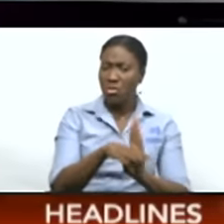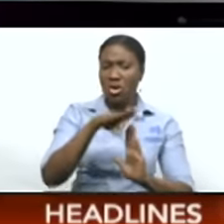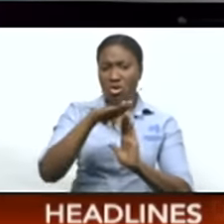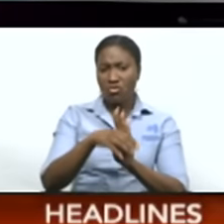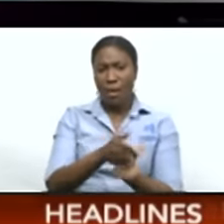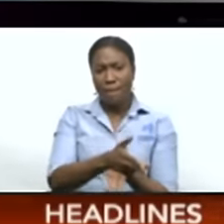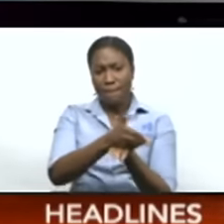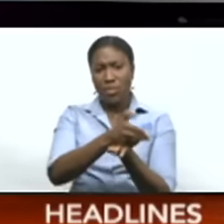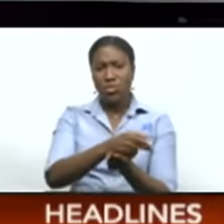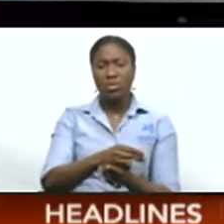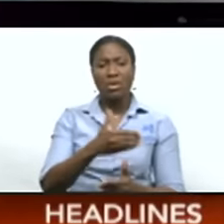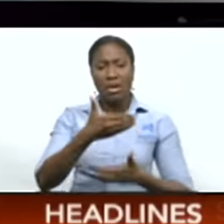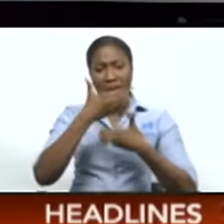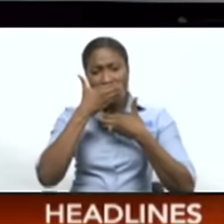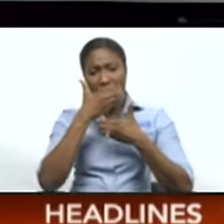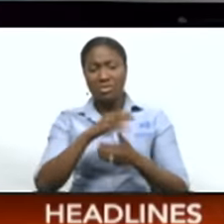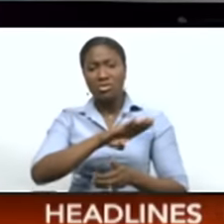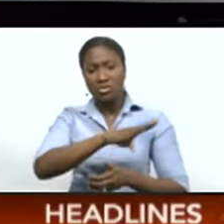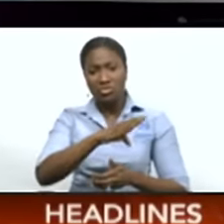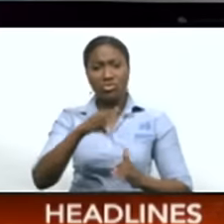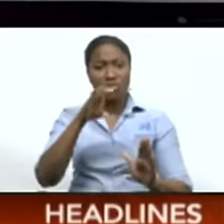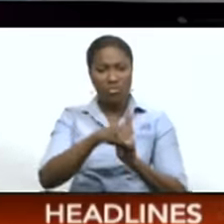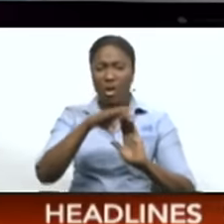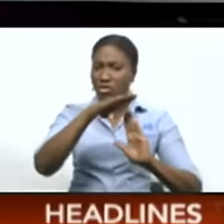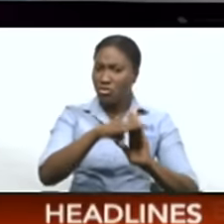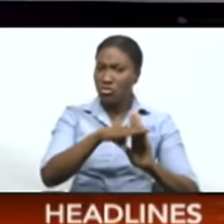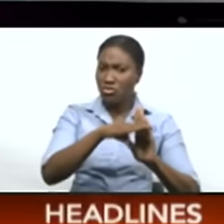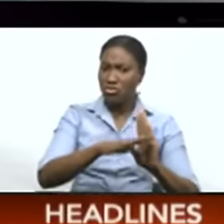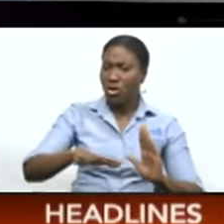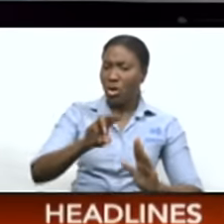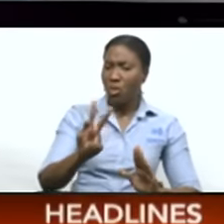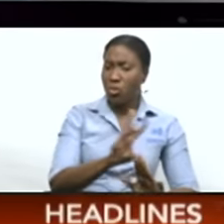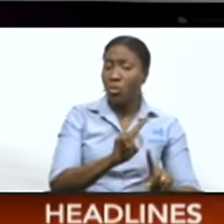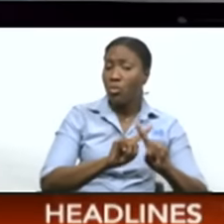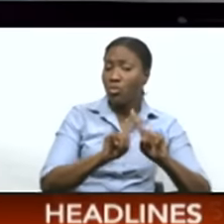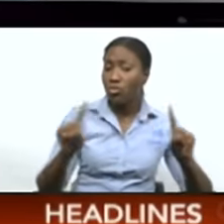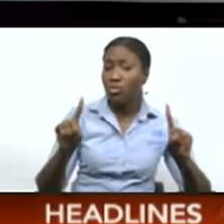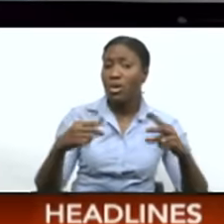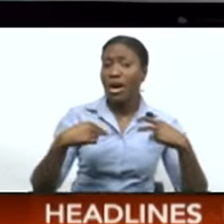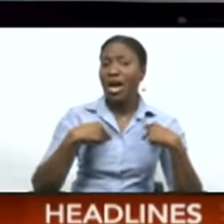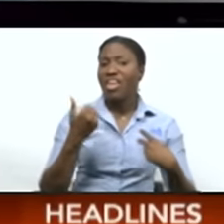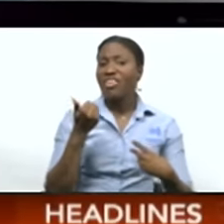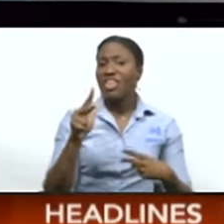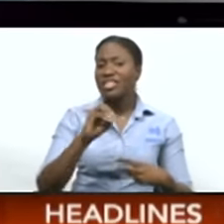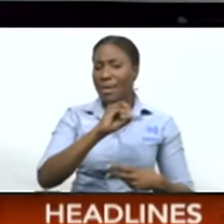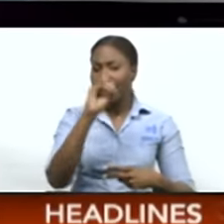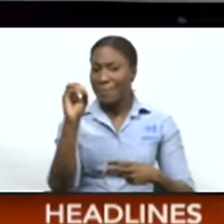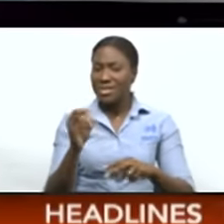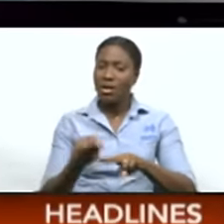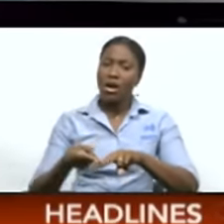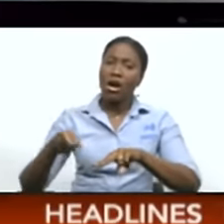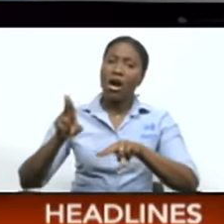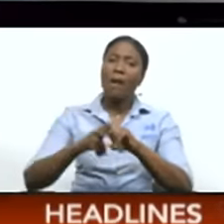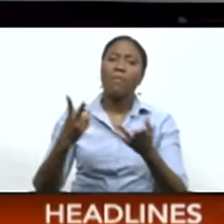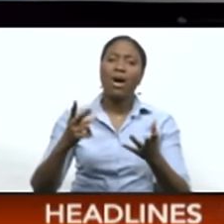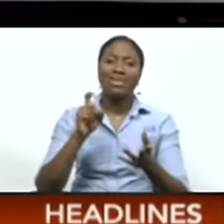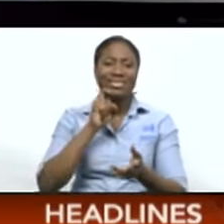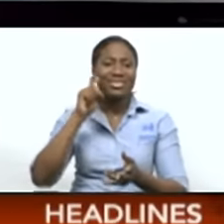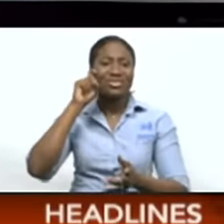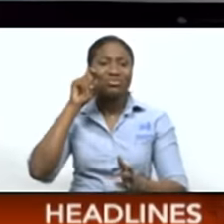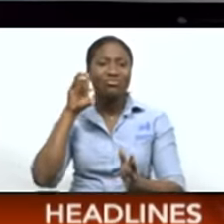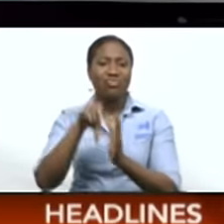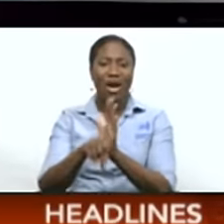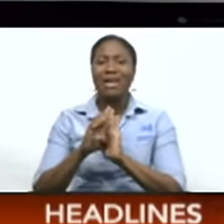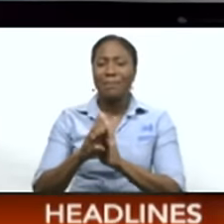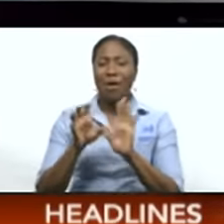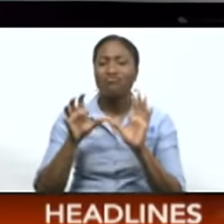woundings, kidnappings and various other crimes. However, there's been a 13% increase in sexual offences such as rape